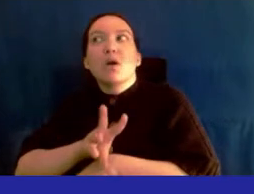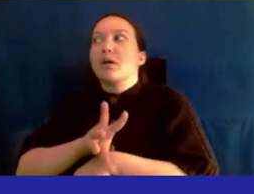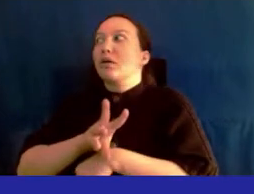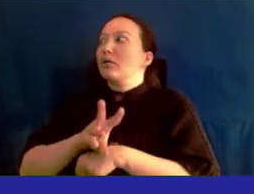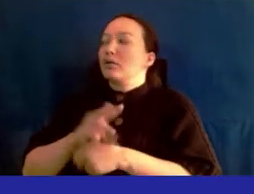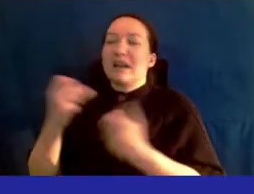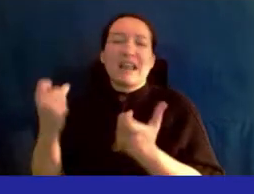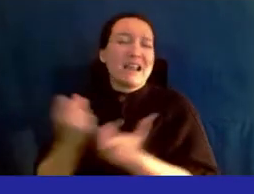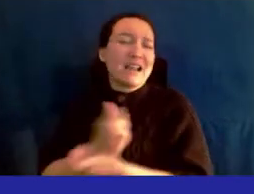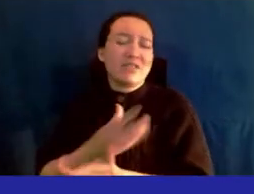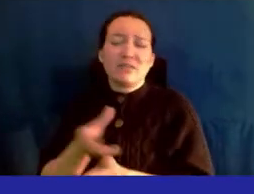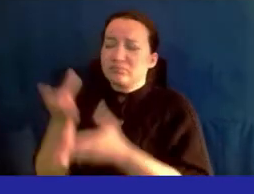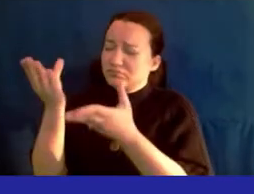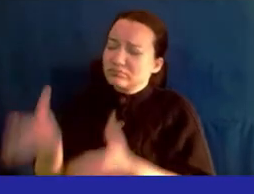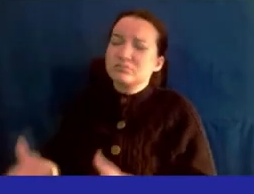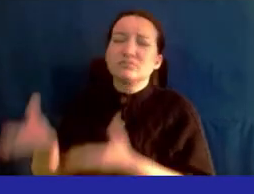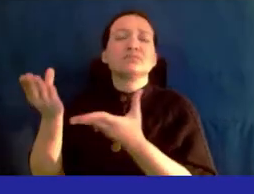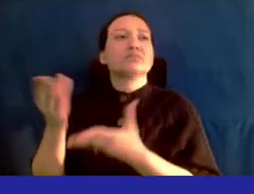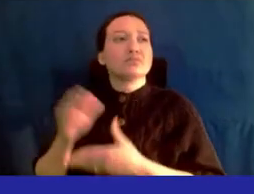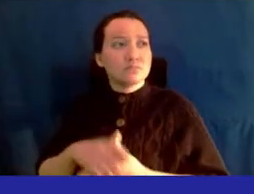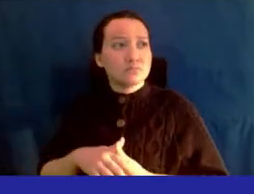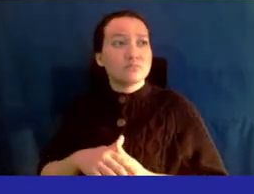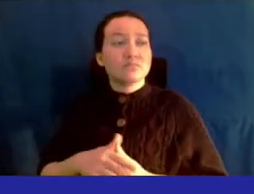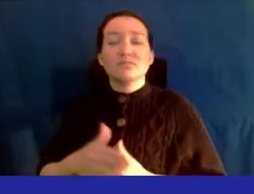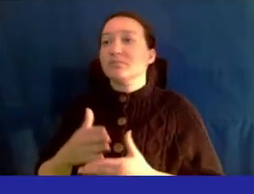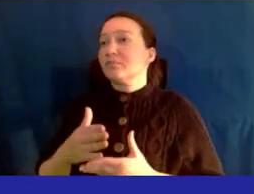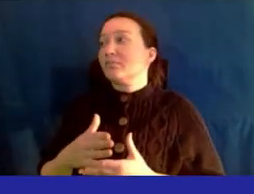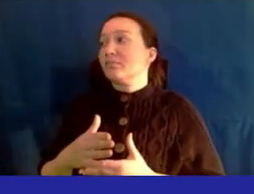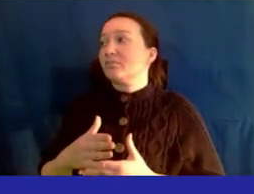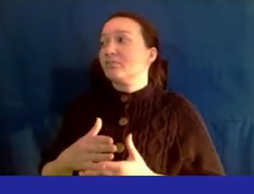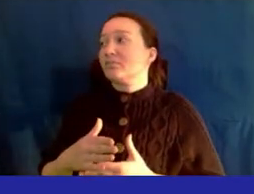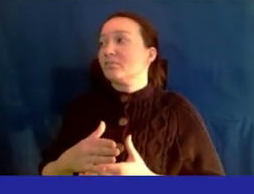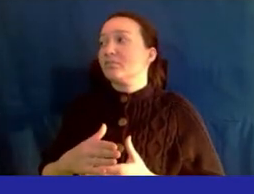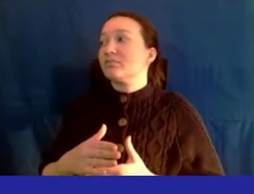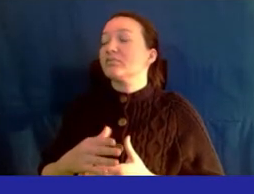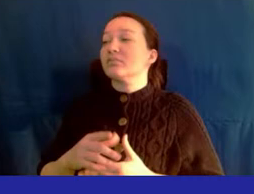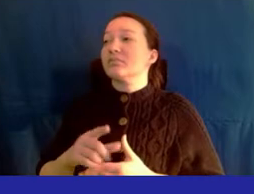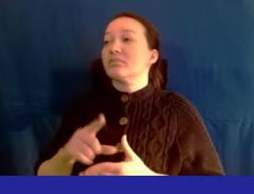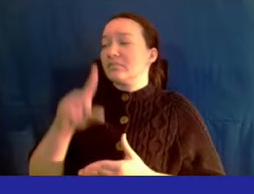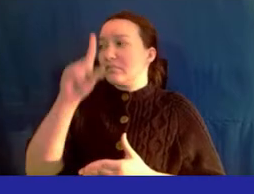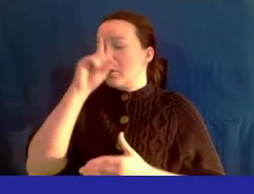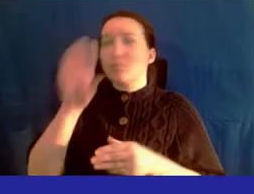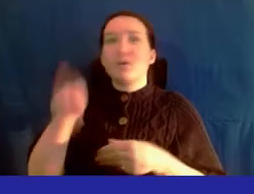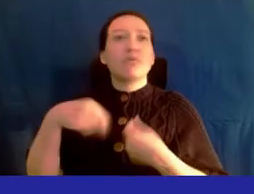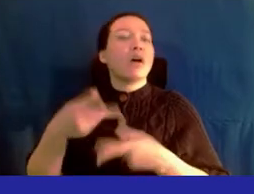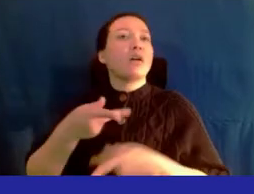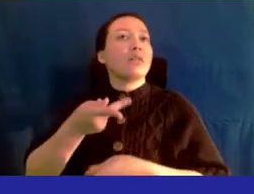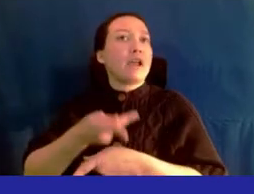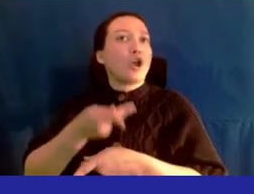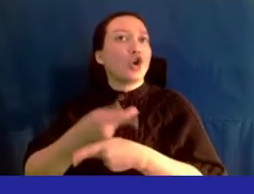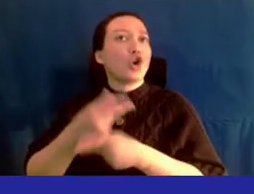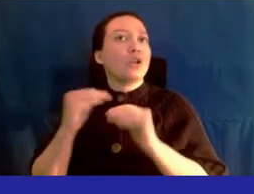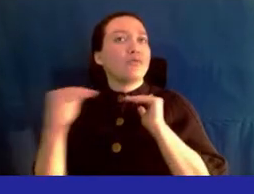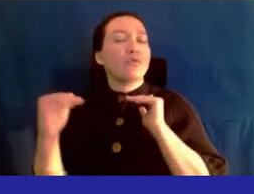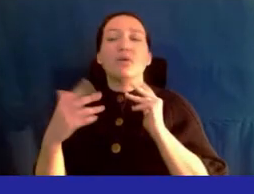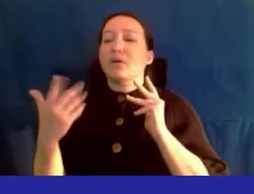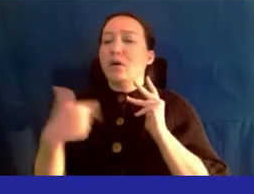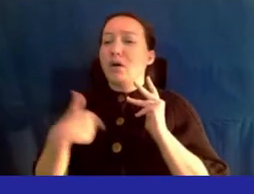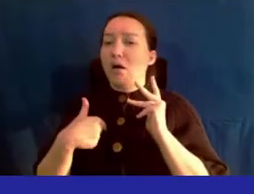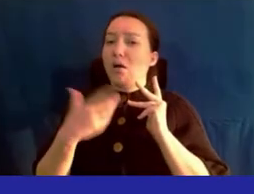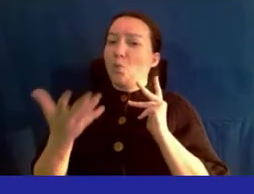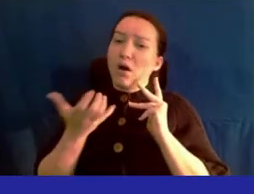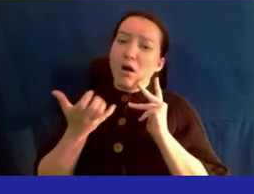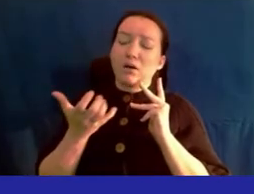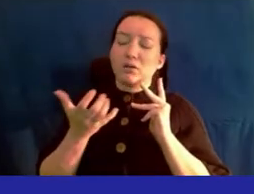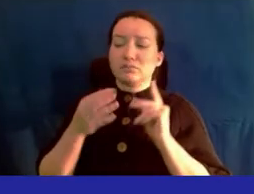everything for them. And I want to continue to be able to provide that type of care. I just wanted to bring to